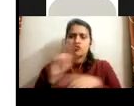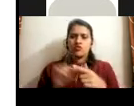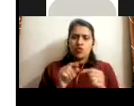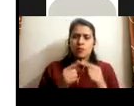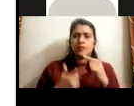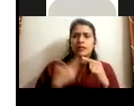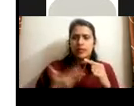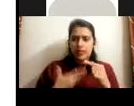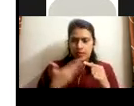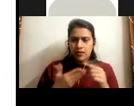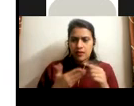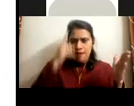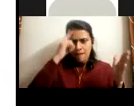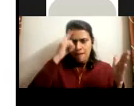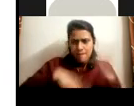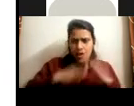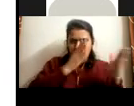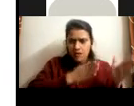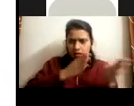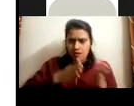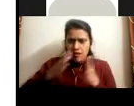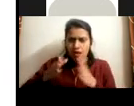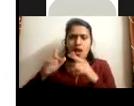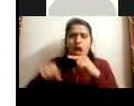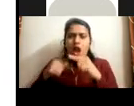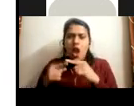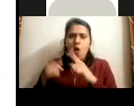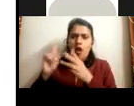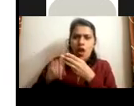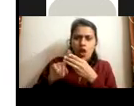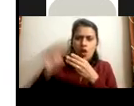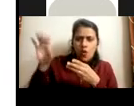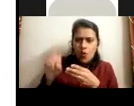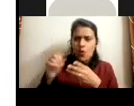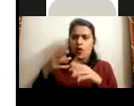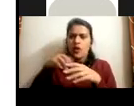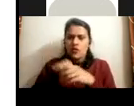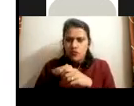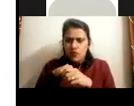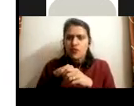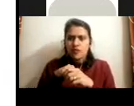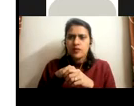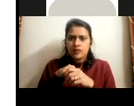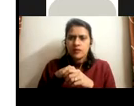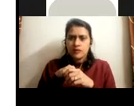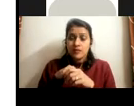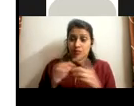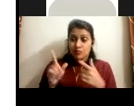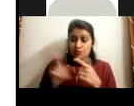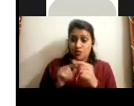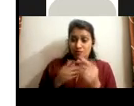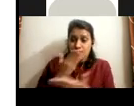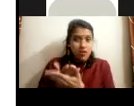training plan is agreed with the employer. Trainers get employed, enrolled. They are under, before enrollment, are